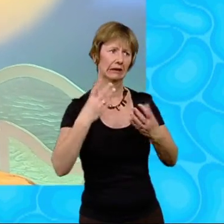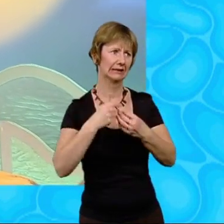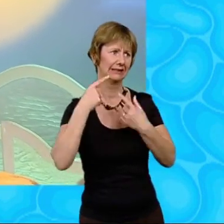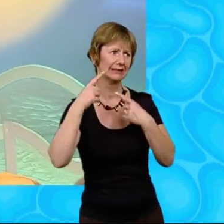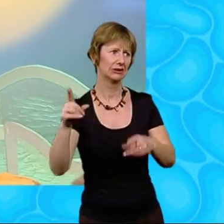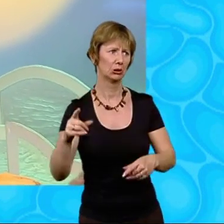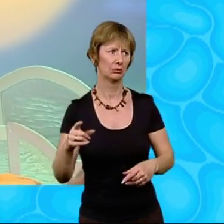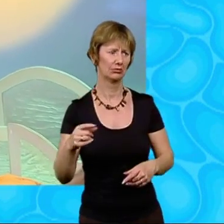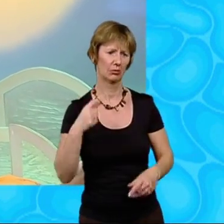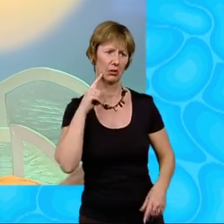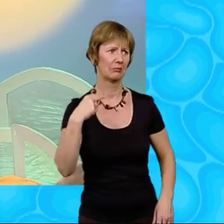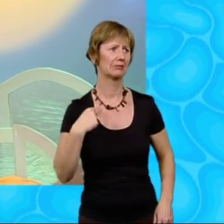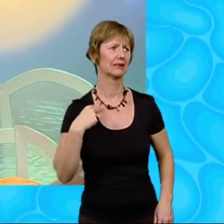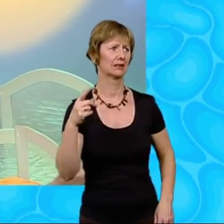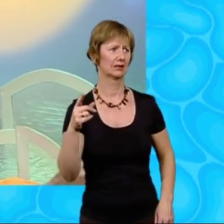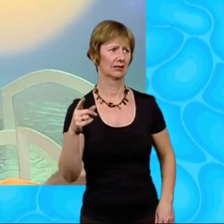I was going to miss her.